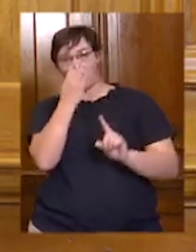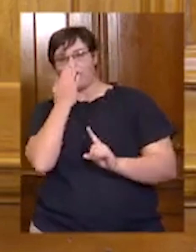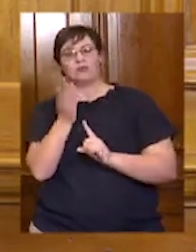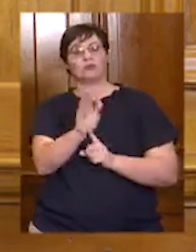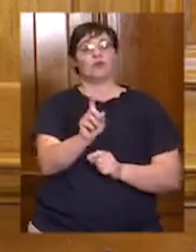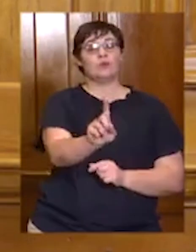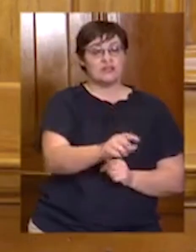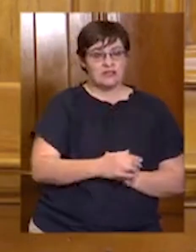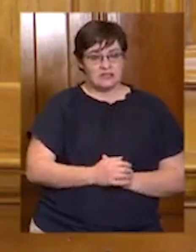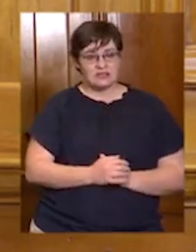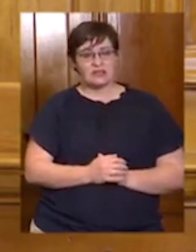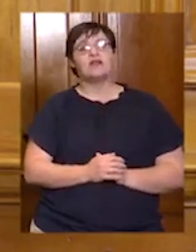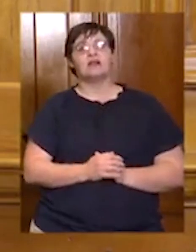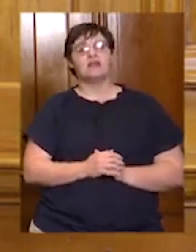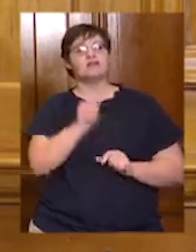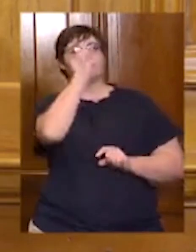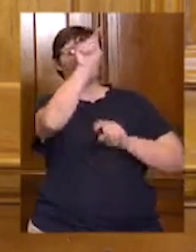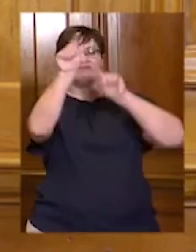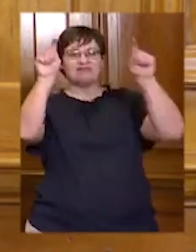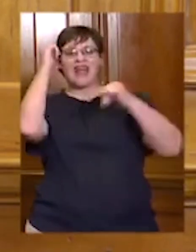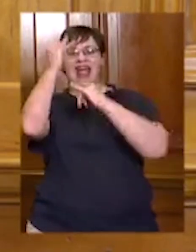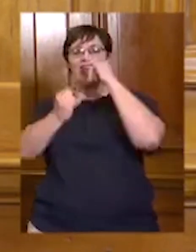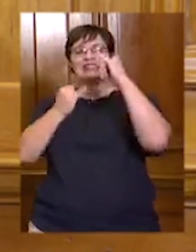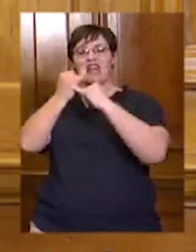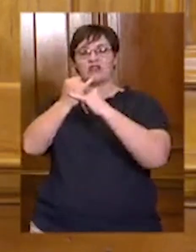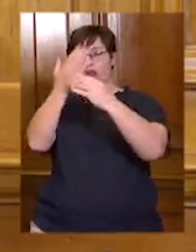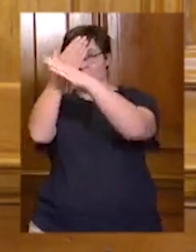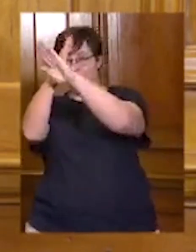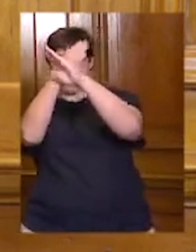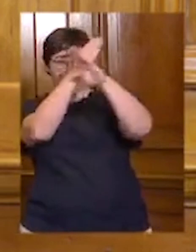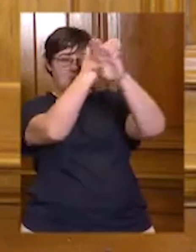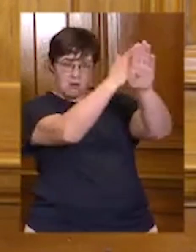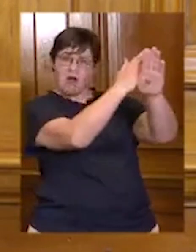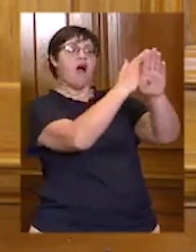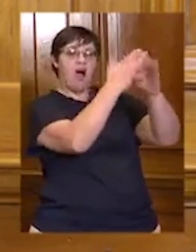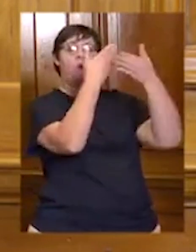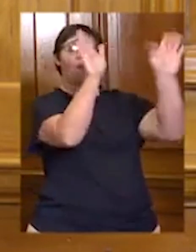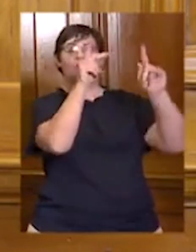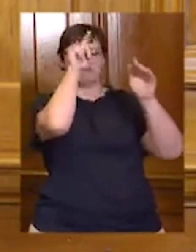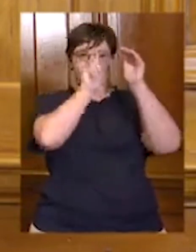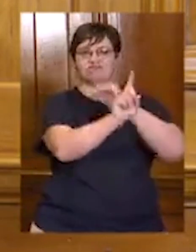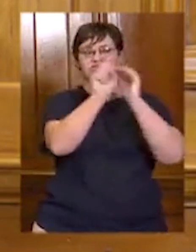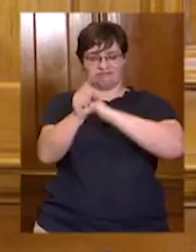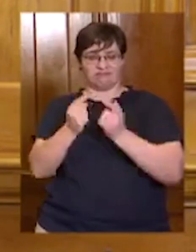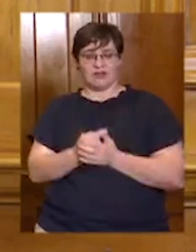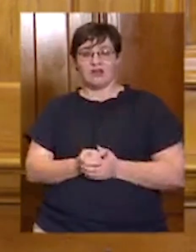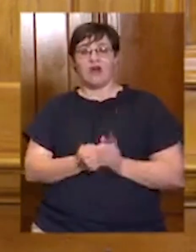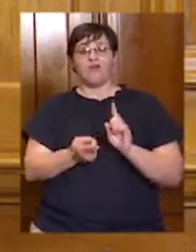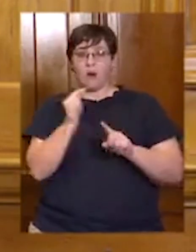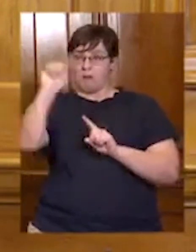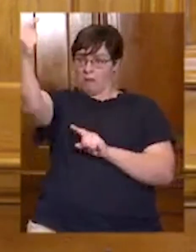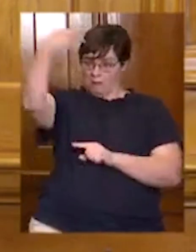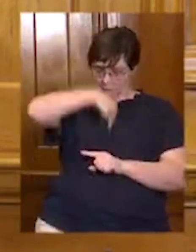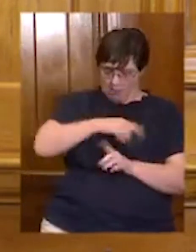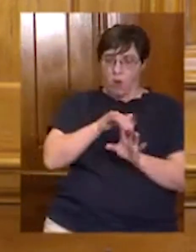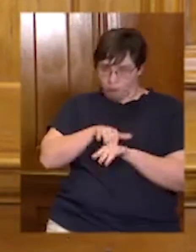getting a number of international travel restrictions both from and into our